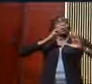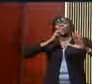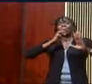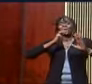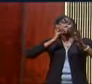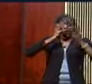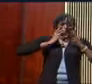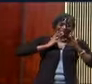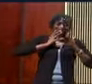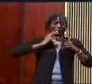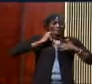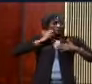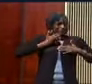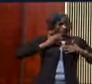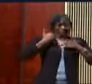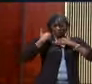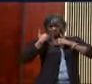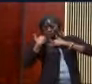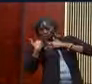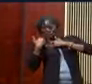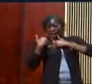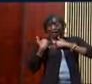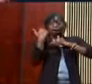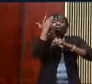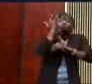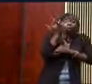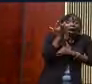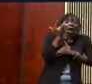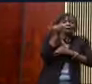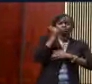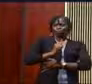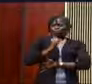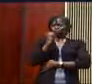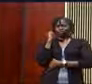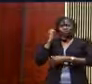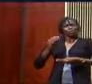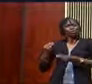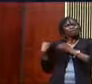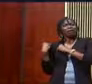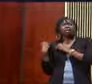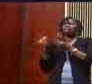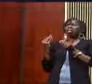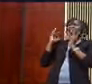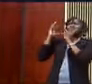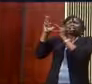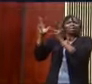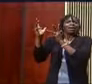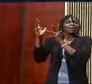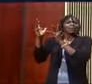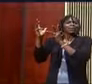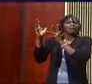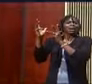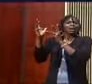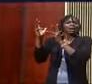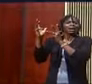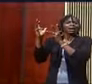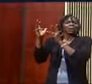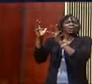pain we bear. Oh, because we do not carry everything,